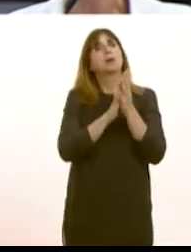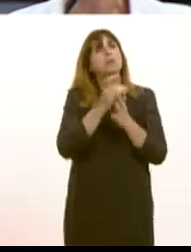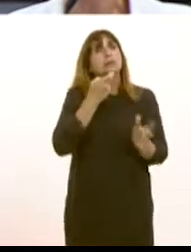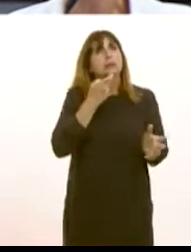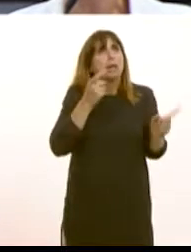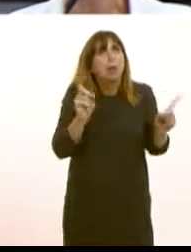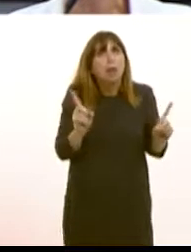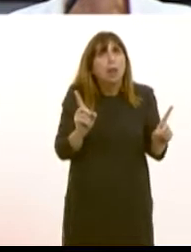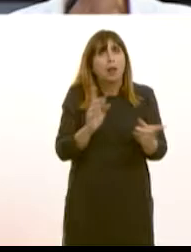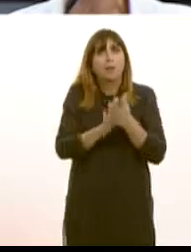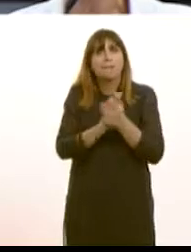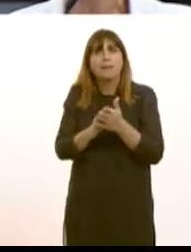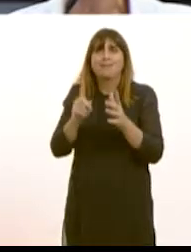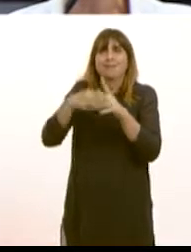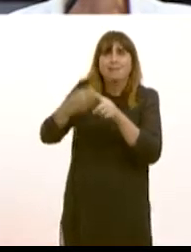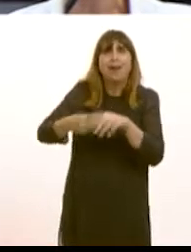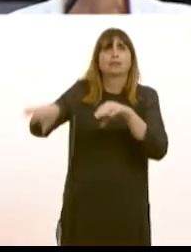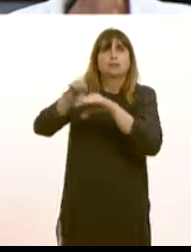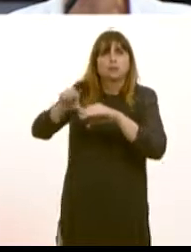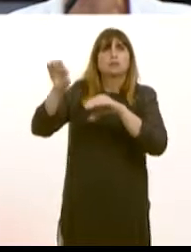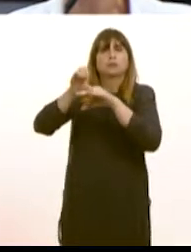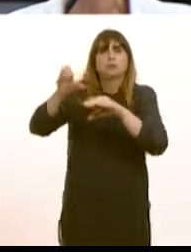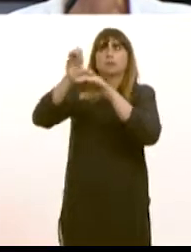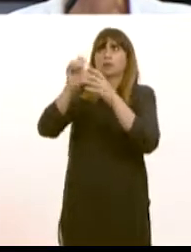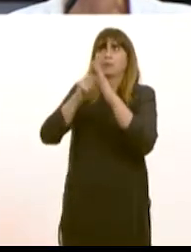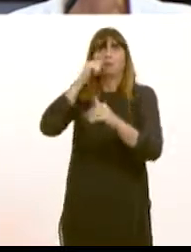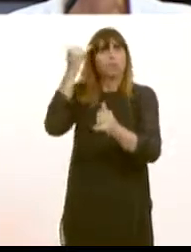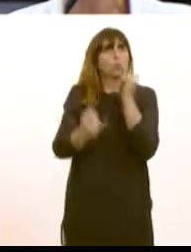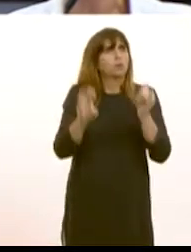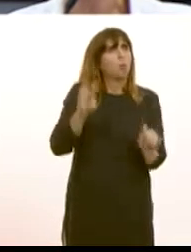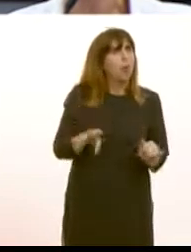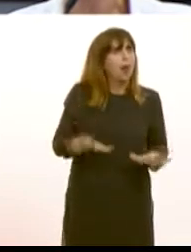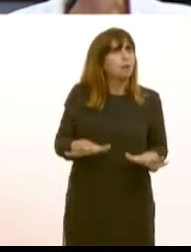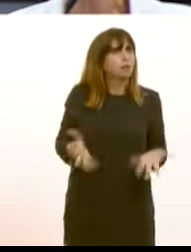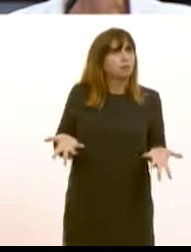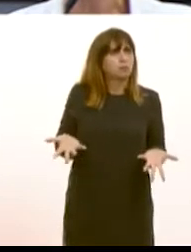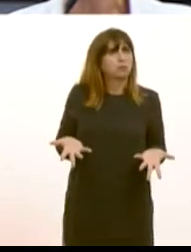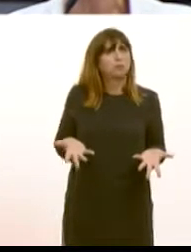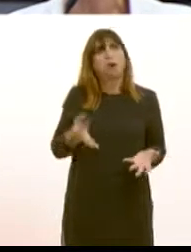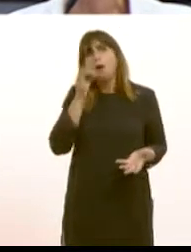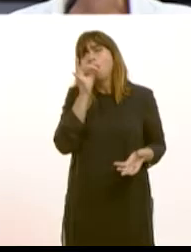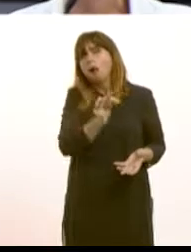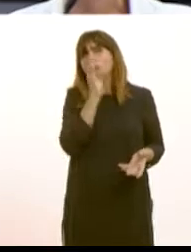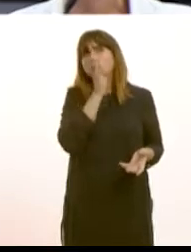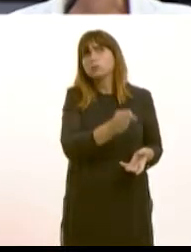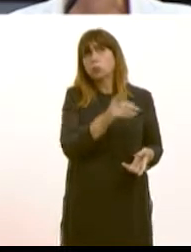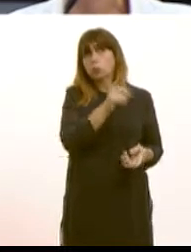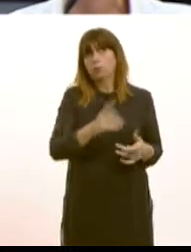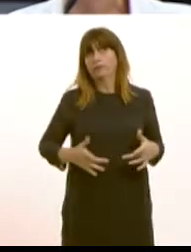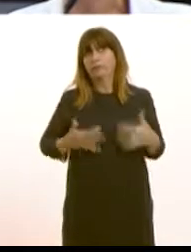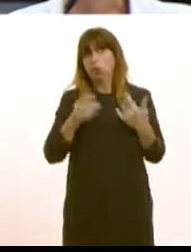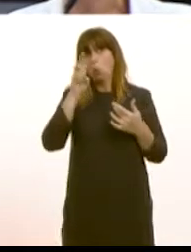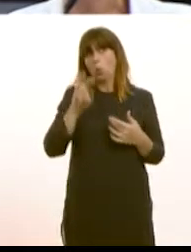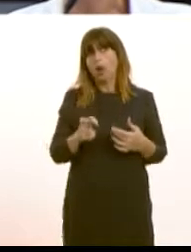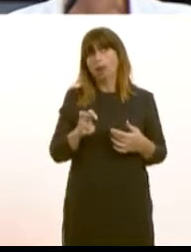custom charges all of which would be against Wales' best interests. First Minister, do you believe that Wales should